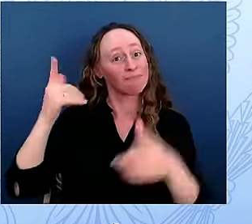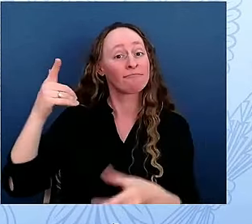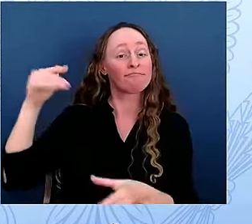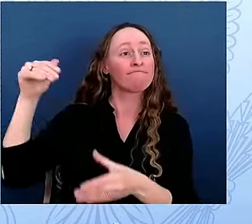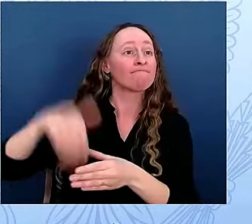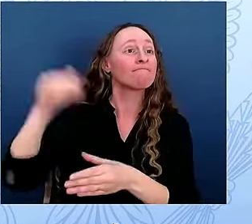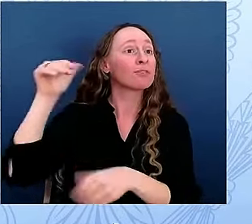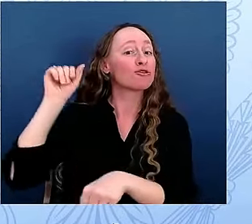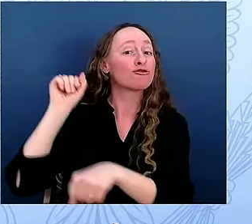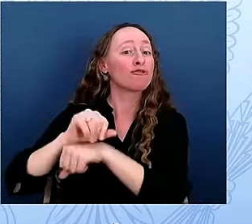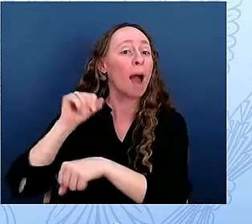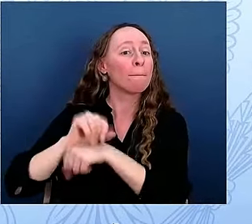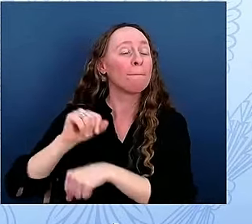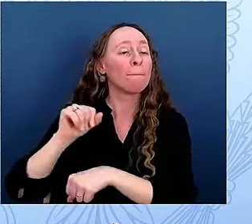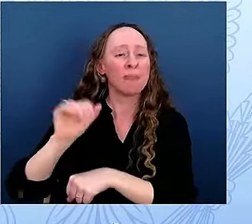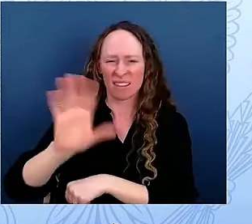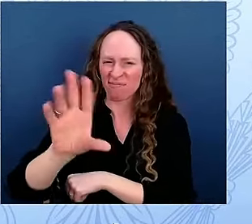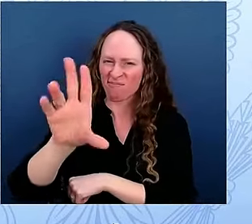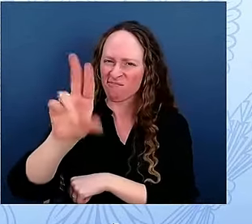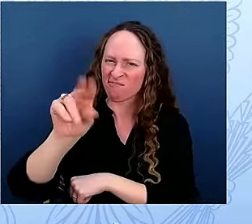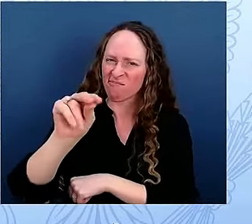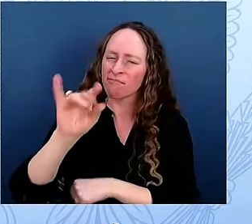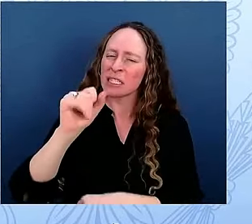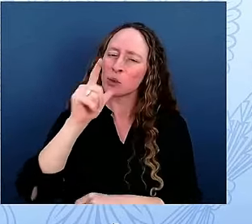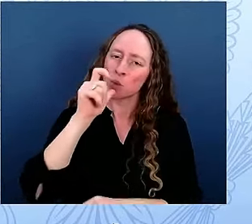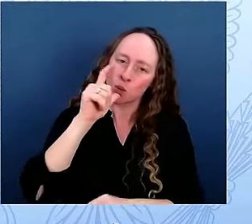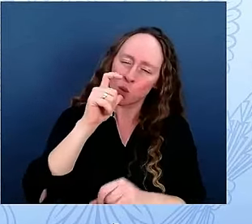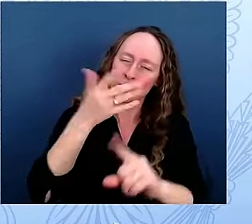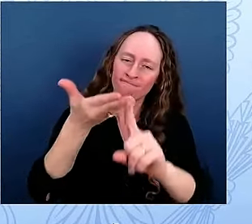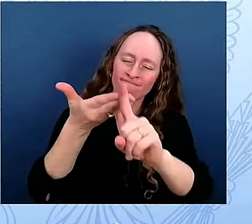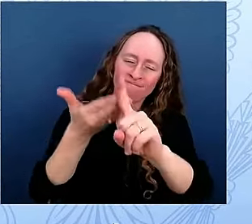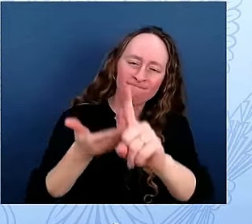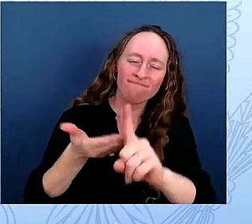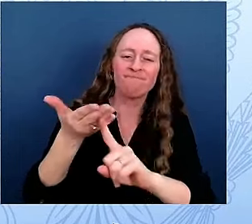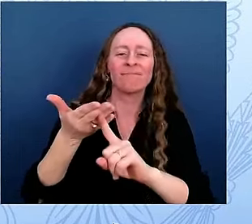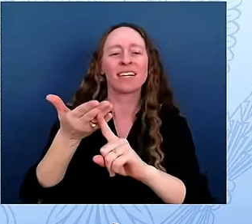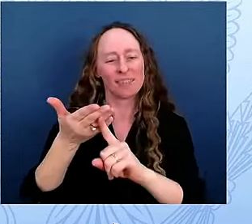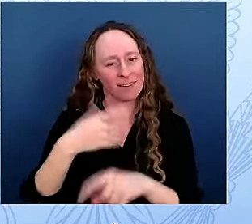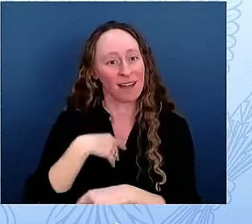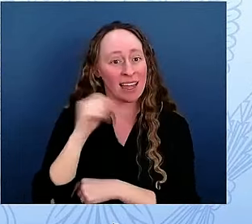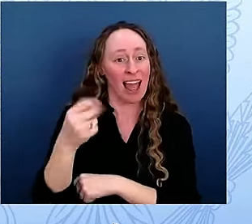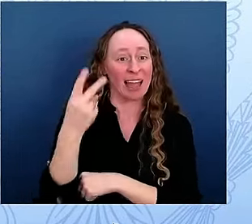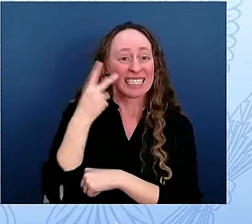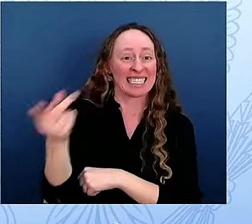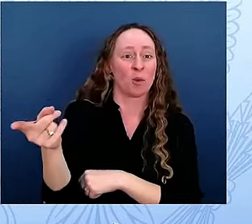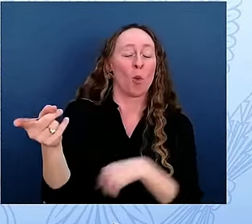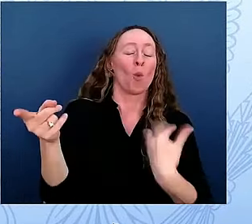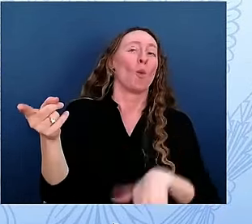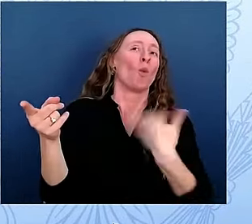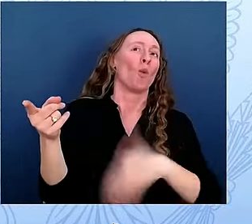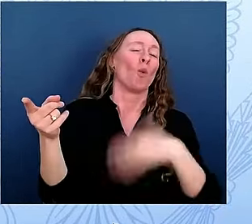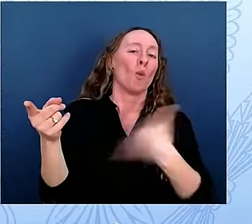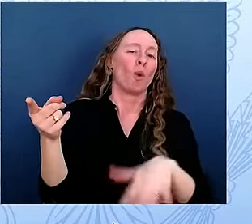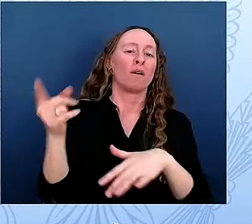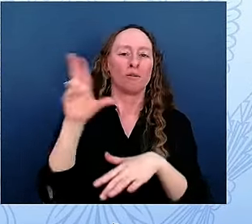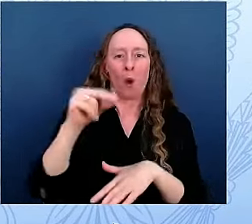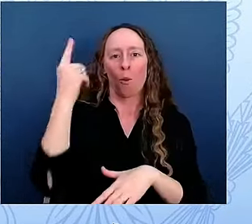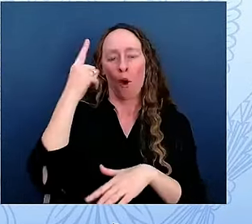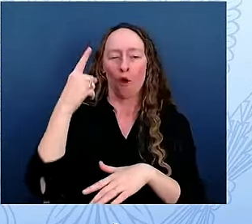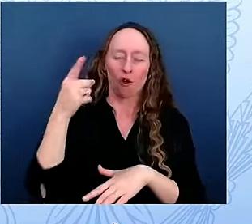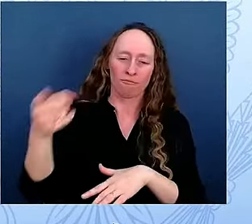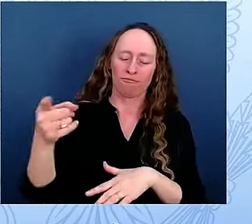you were called to this profession for a reason. So thank you for what you do. And I'm grateful to